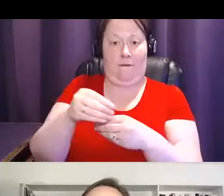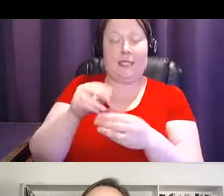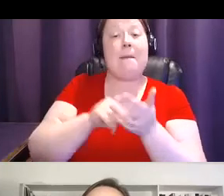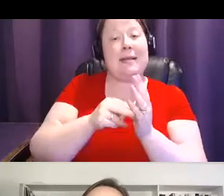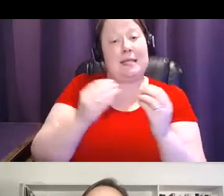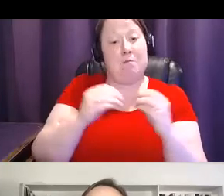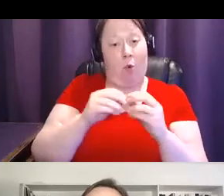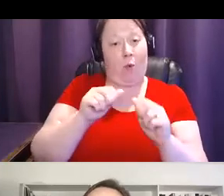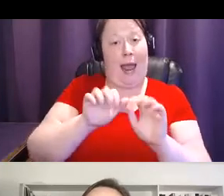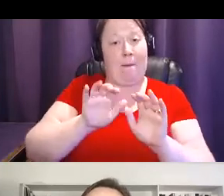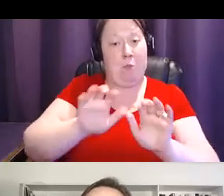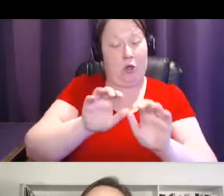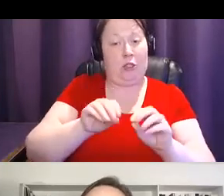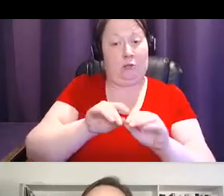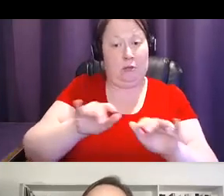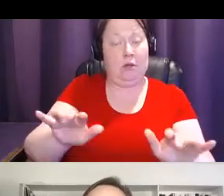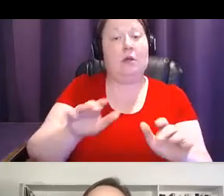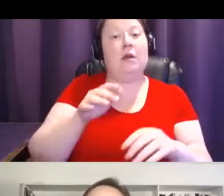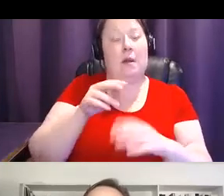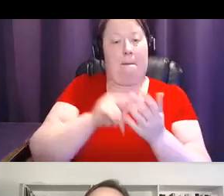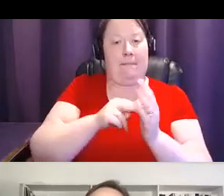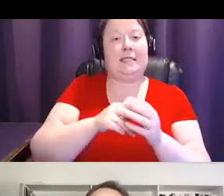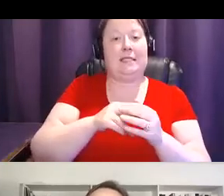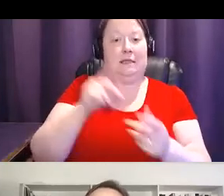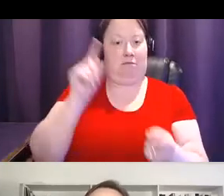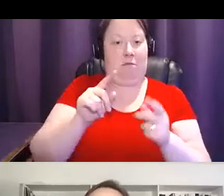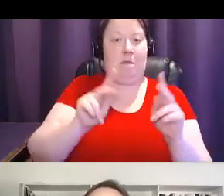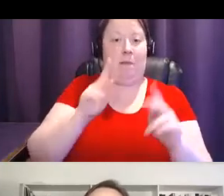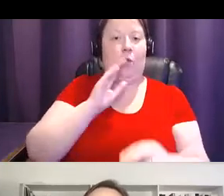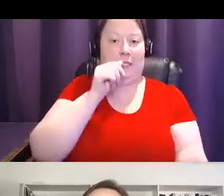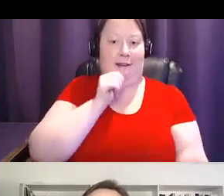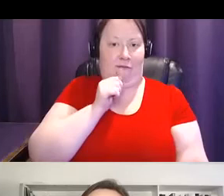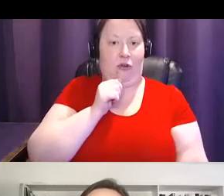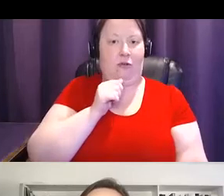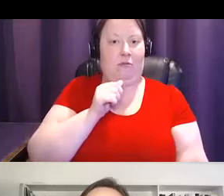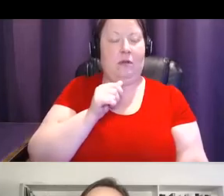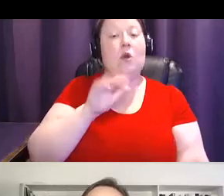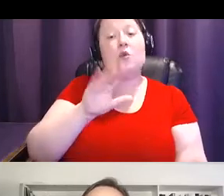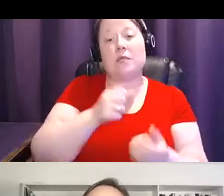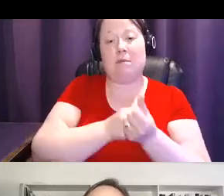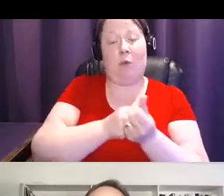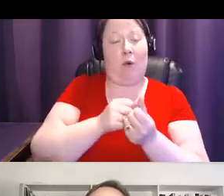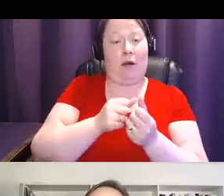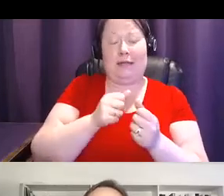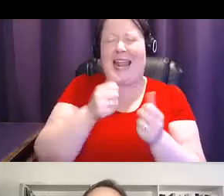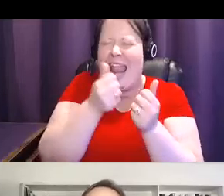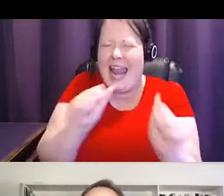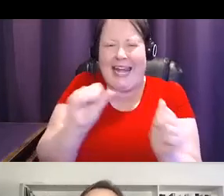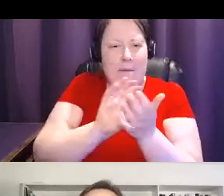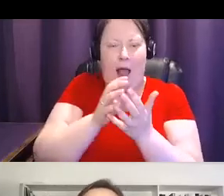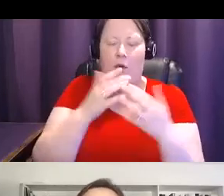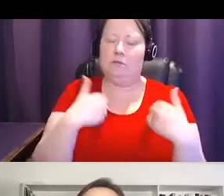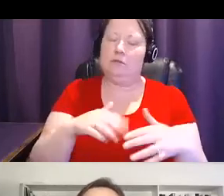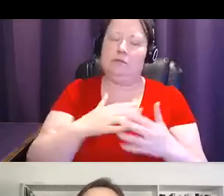find this disease and the fewer people that will suffer. So your support in any amount is incredibly meaningful. We will also have more